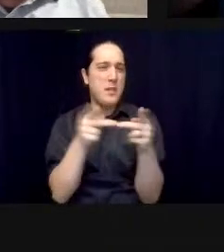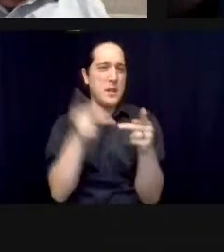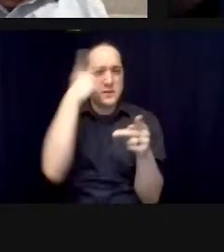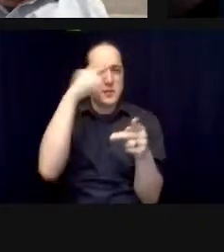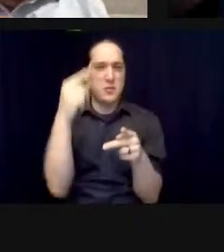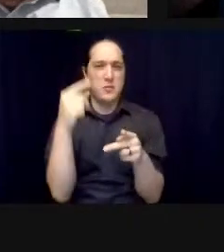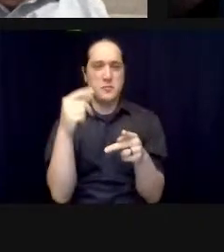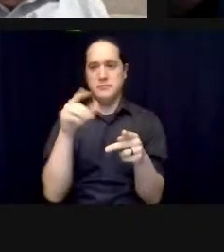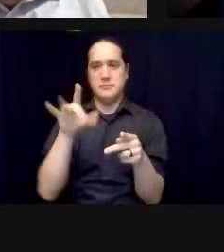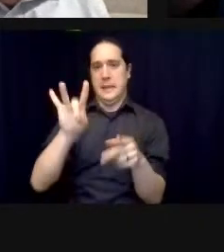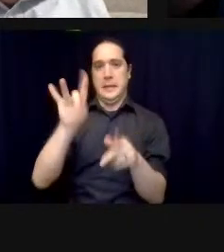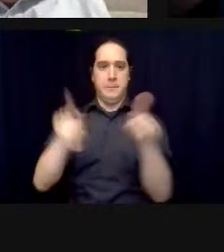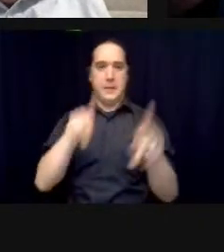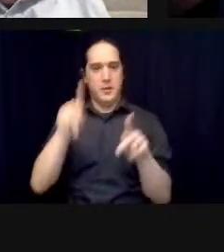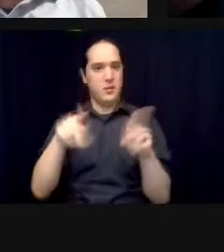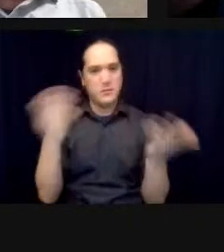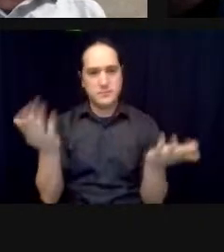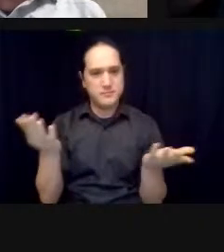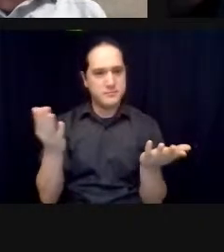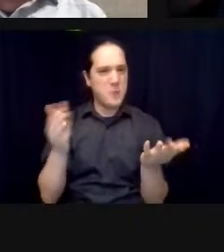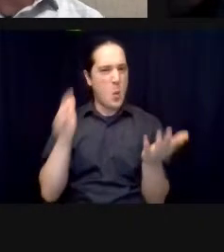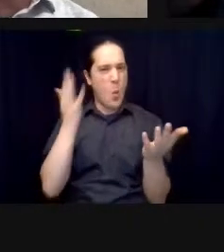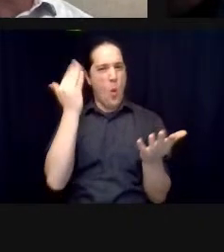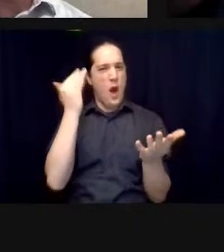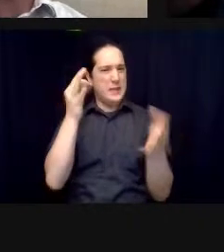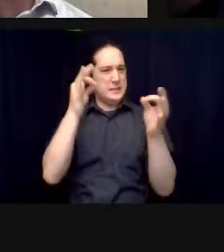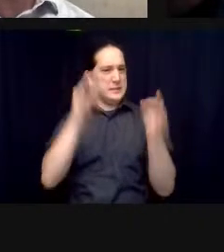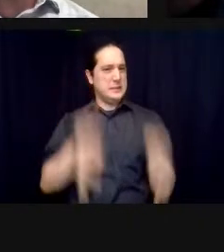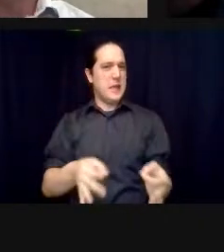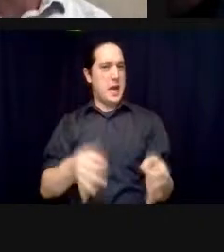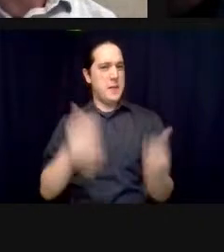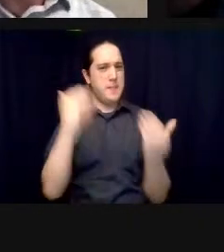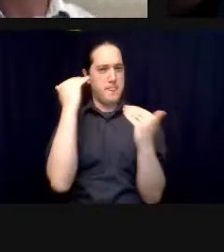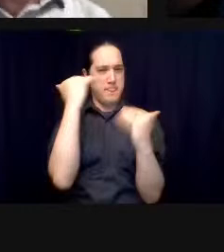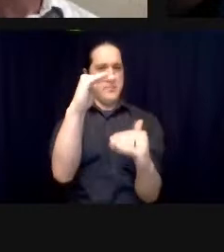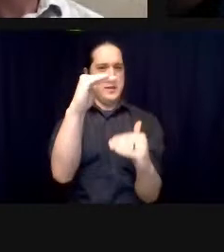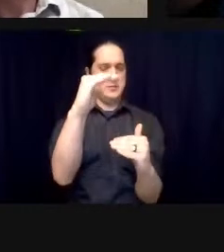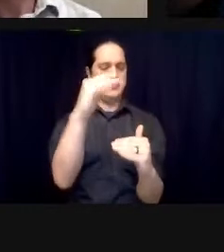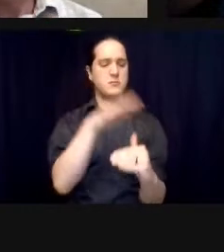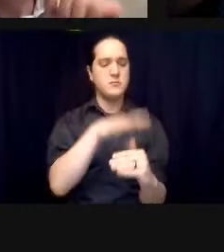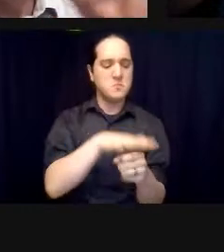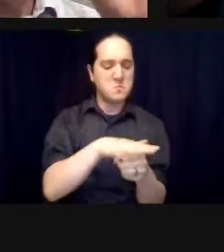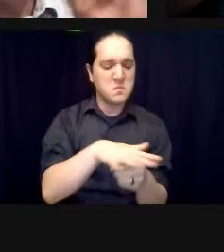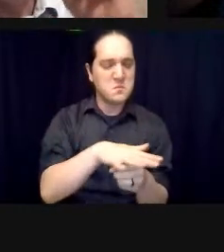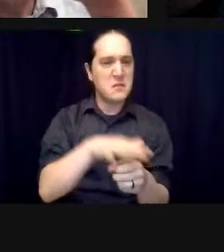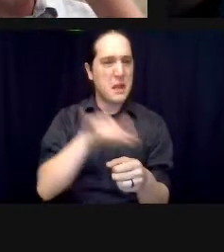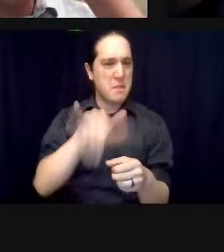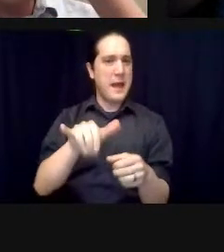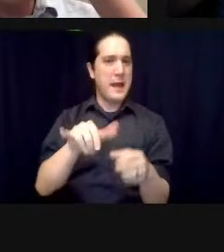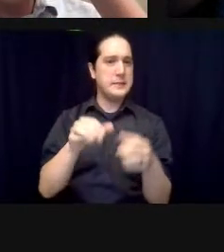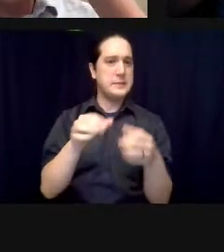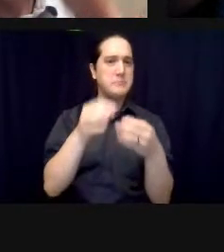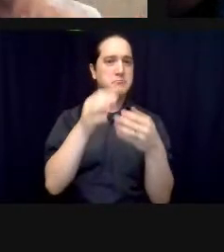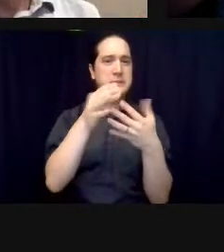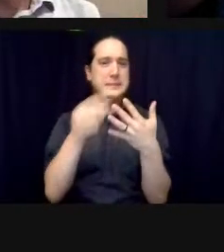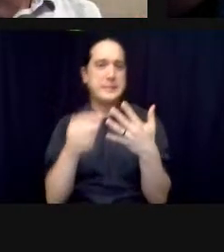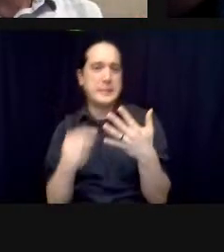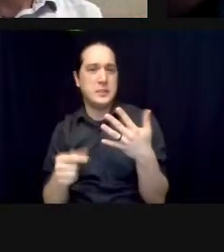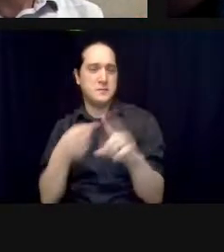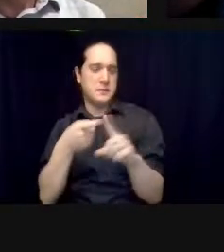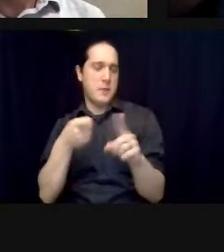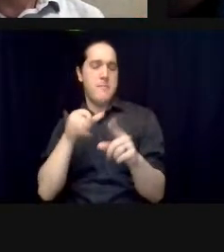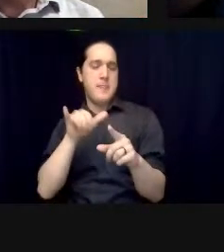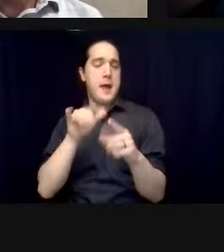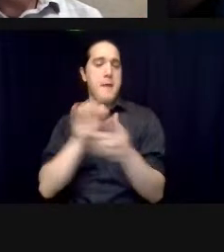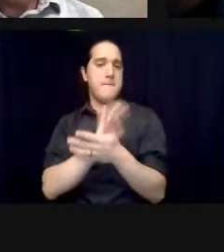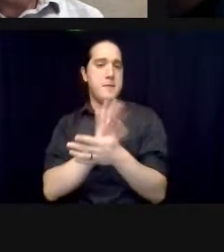uh was there a conscious decision to limit hard science details in the film so three there certainly wasn't a conscious